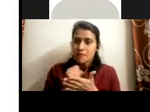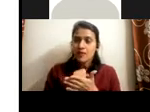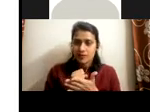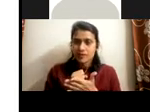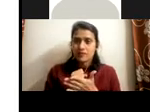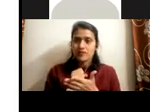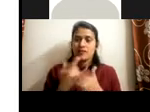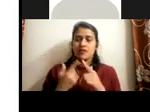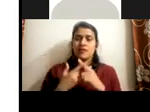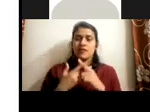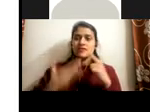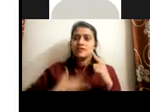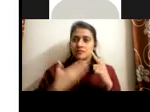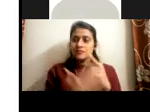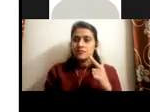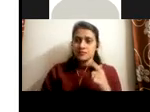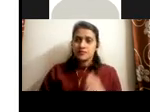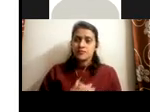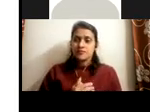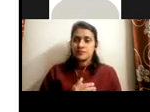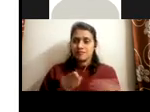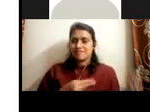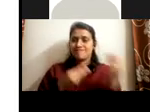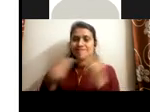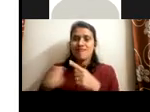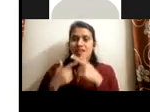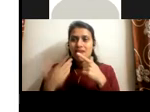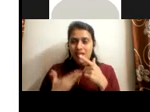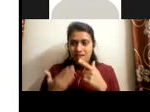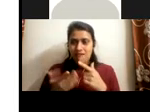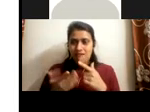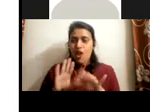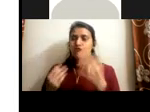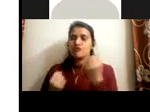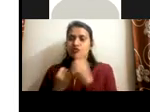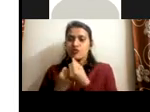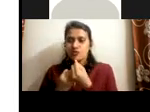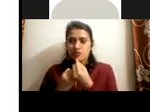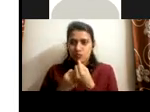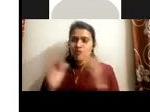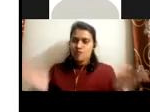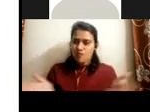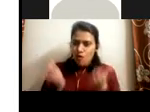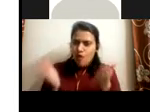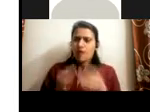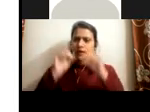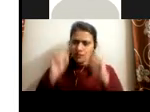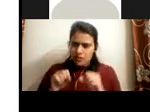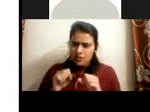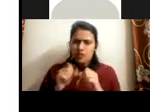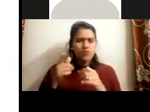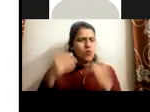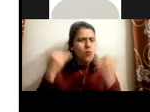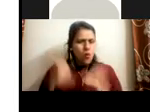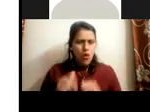have a instructor to, um, to deliver a training, have a support coordinator to motivate, to make sure that they are not falling